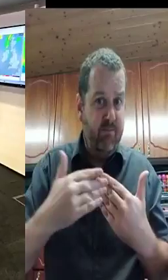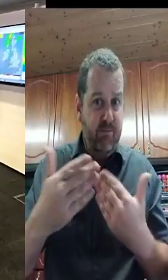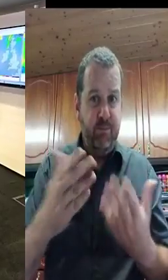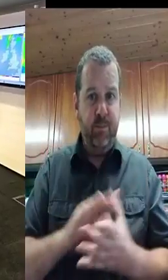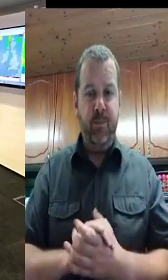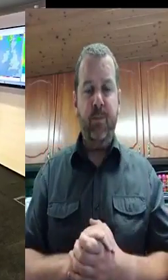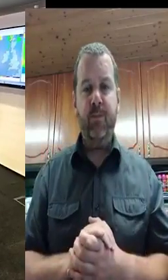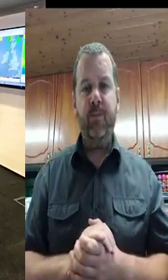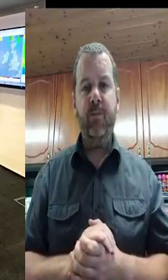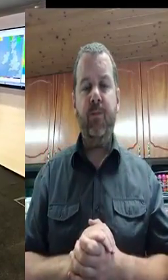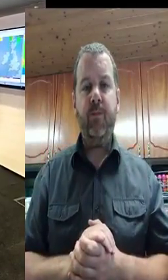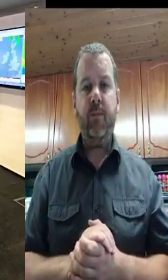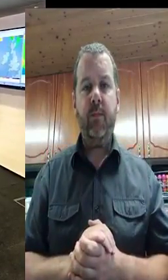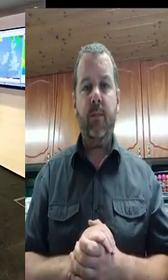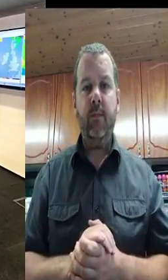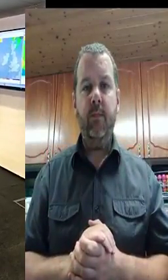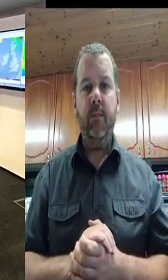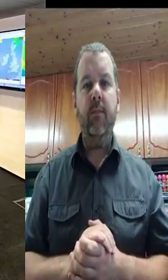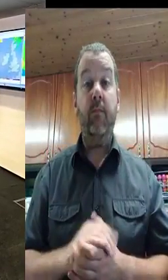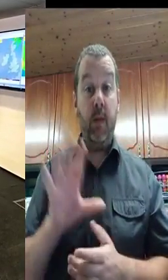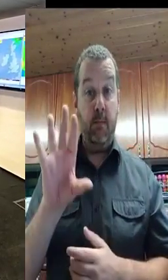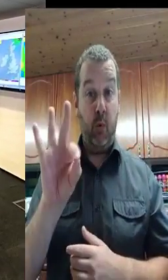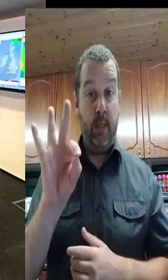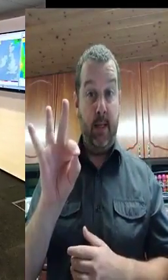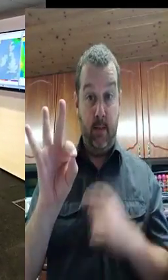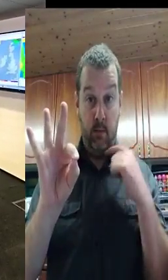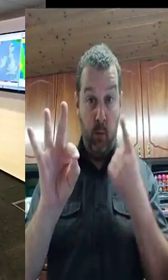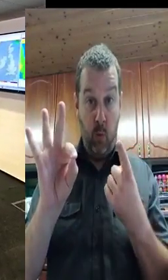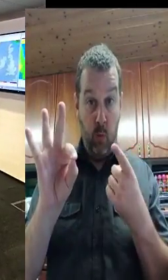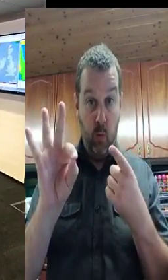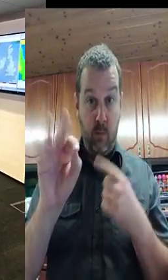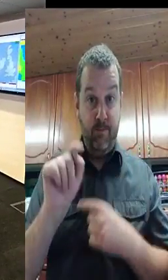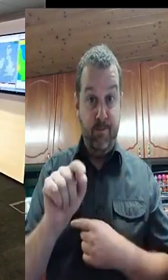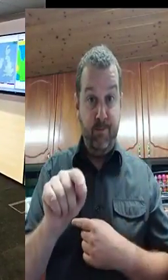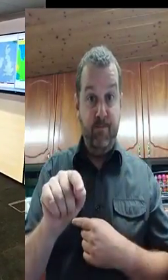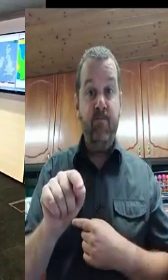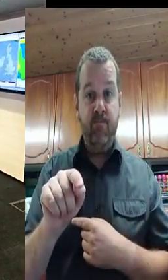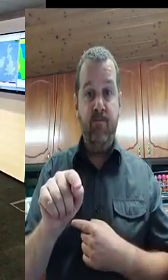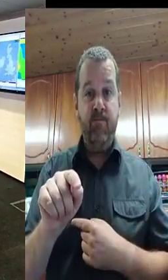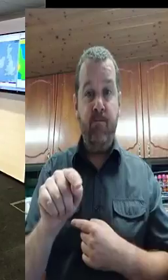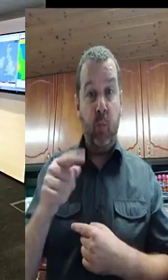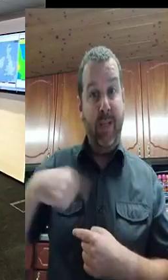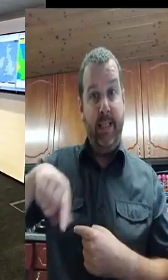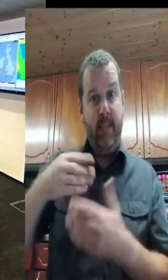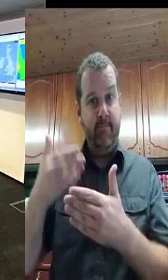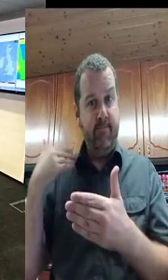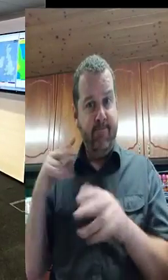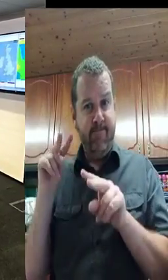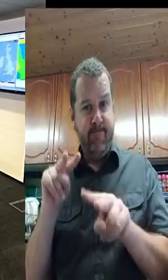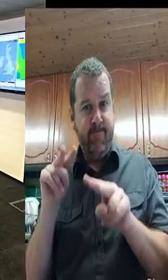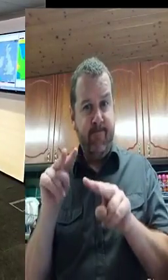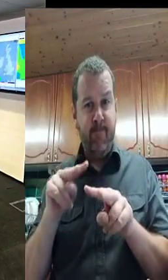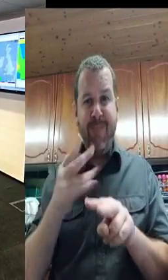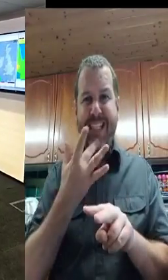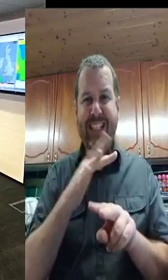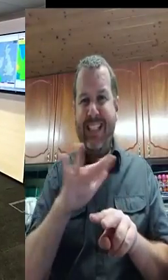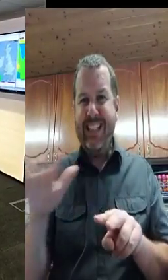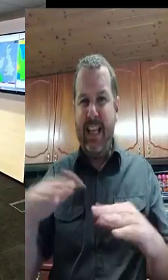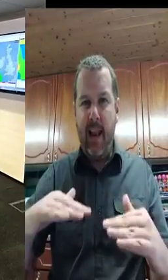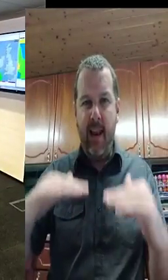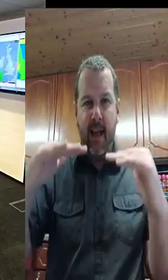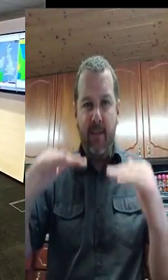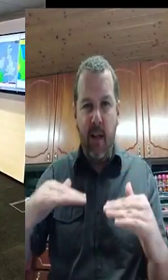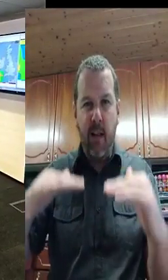severe storm surge, it's pushing those leap tides closer to the higher end of the spring cycle. So, highest